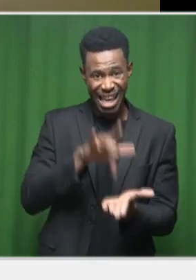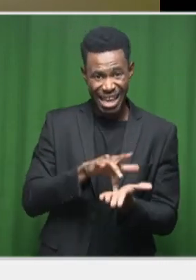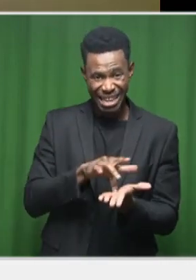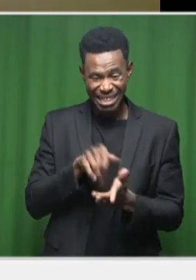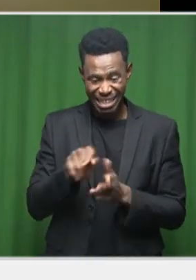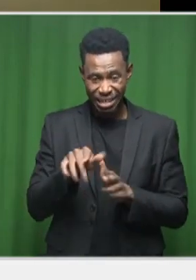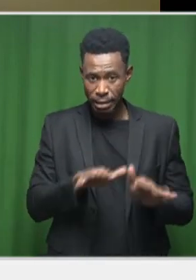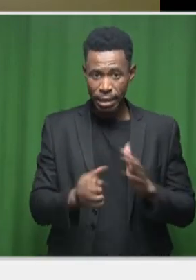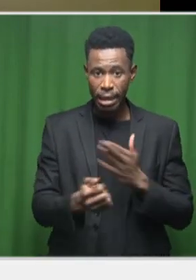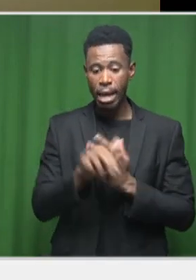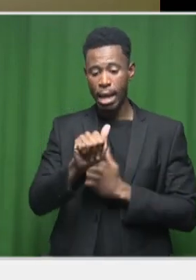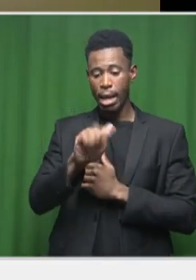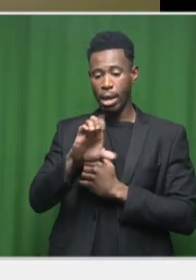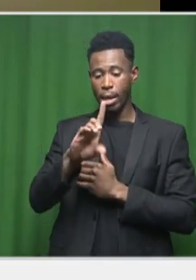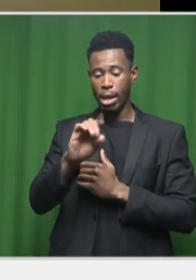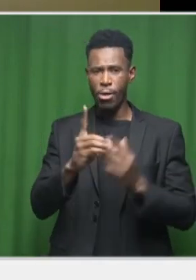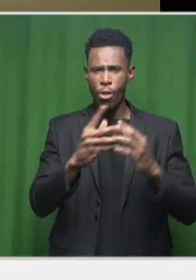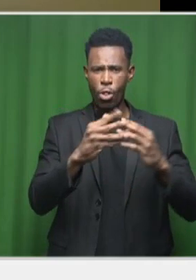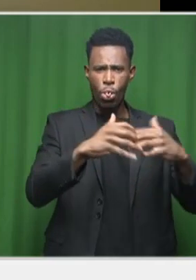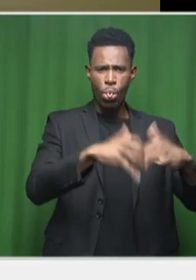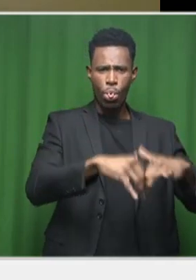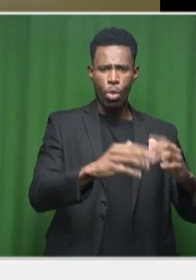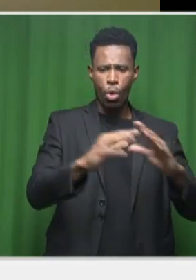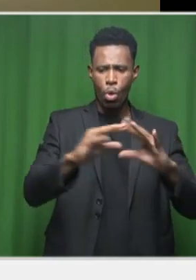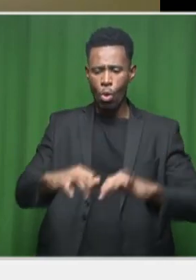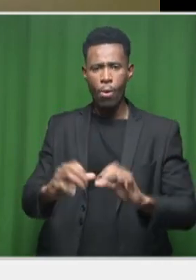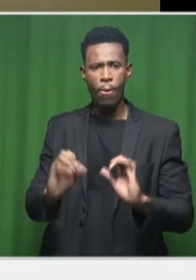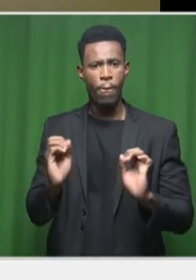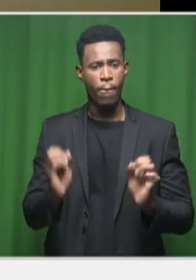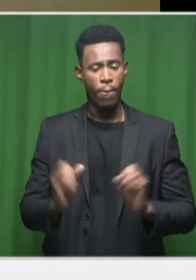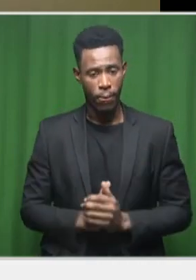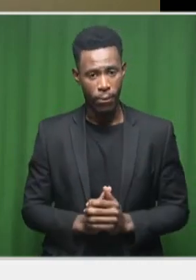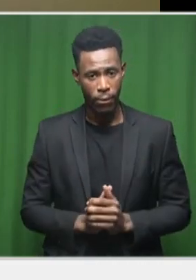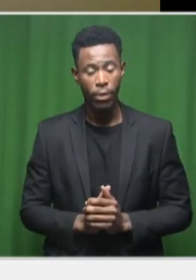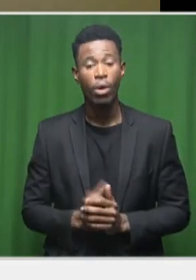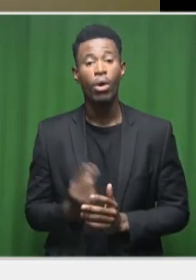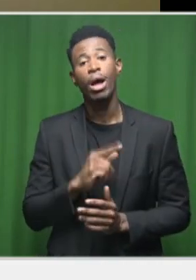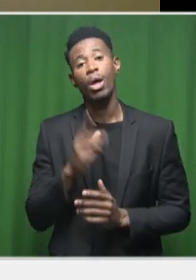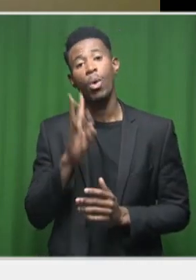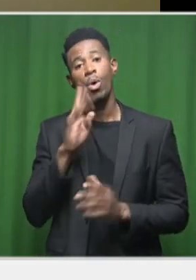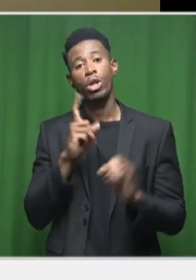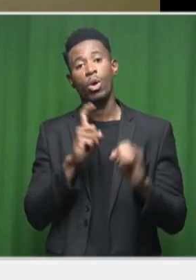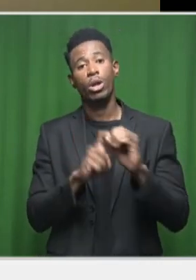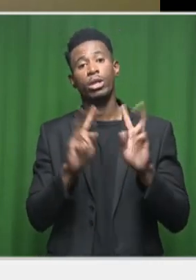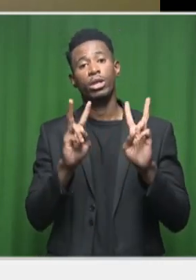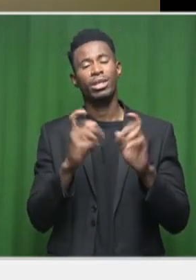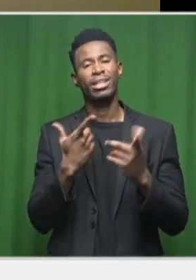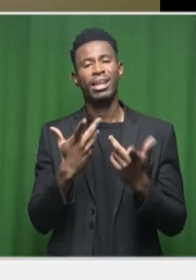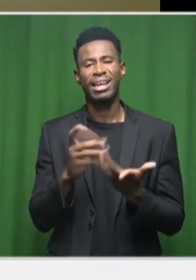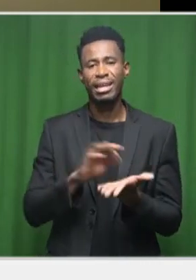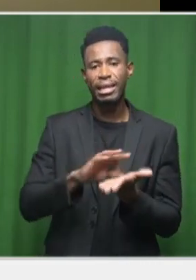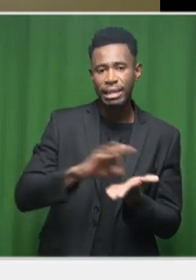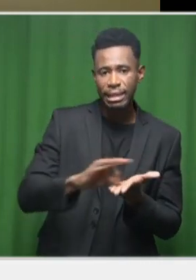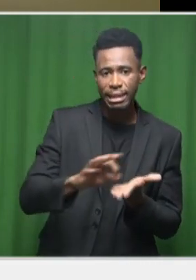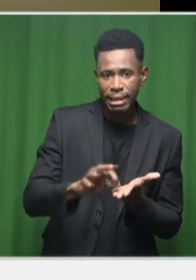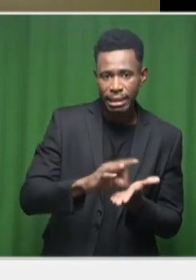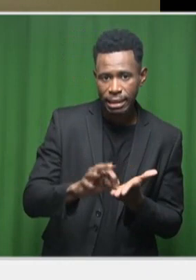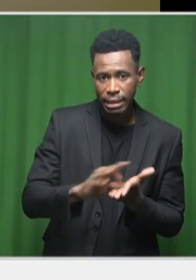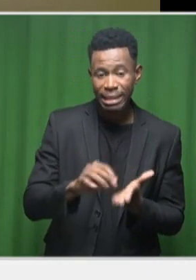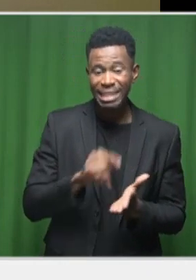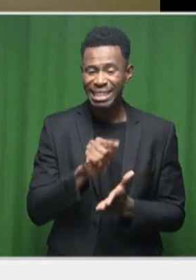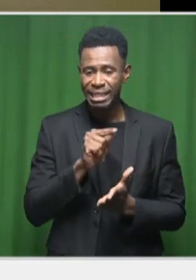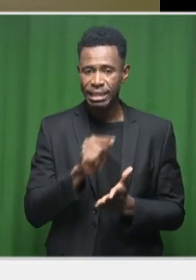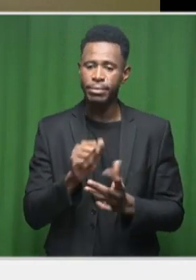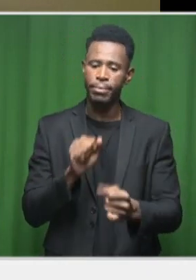decanting at this point in time. Other water quality issues then also include salinization, which affect